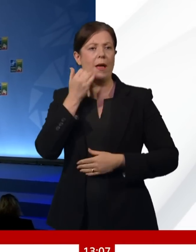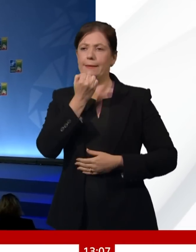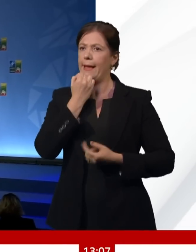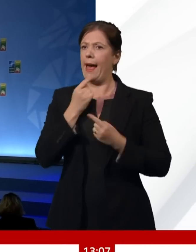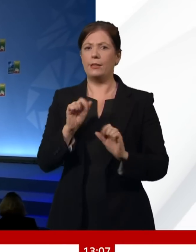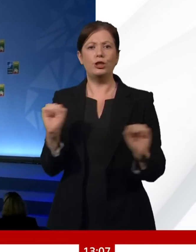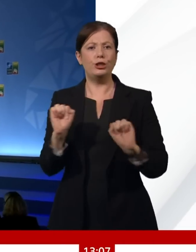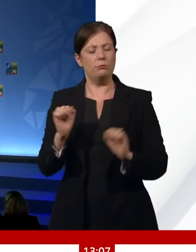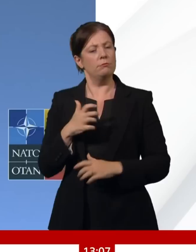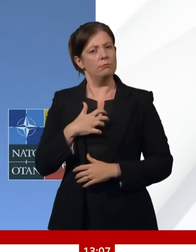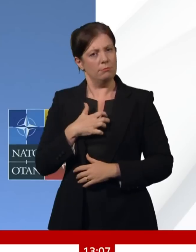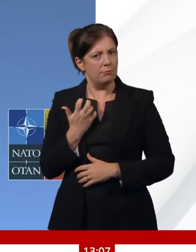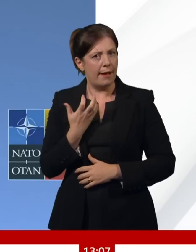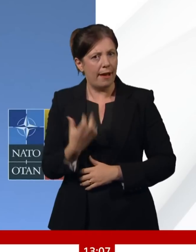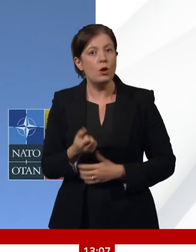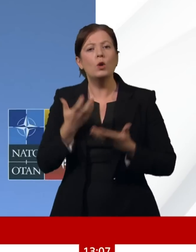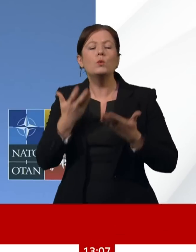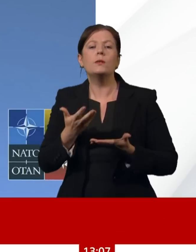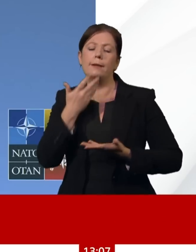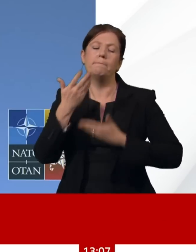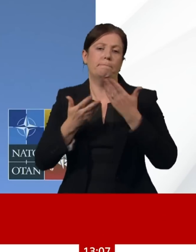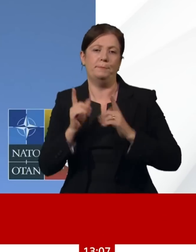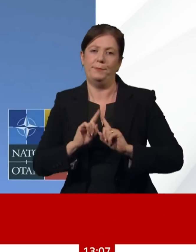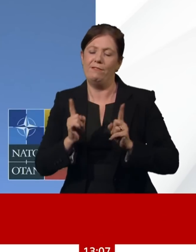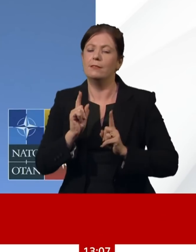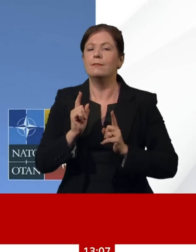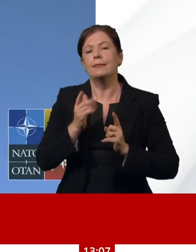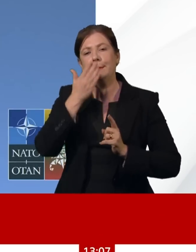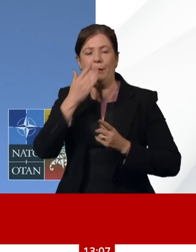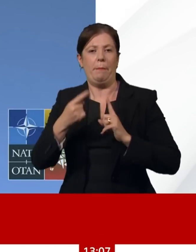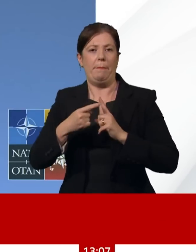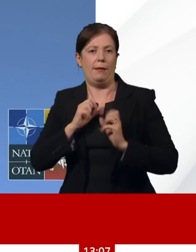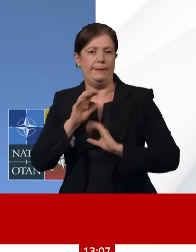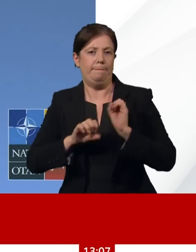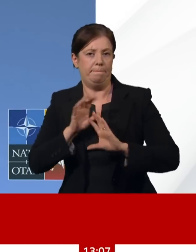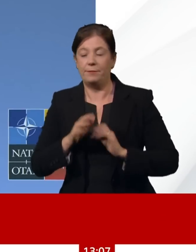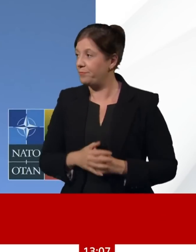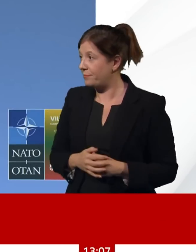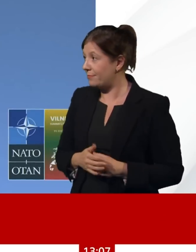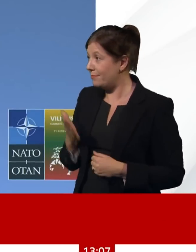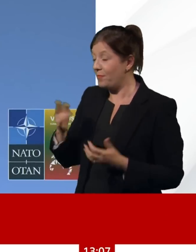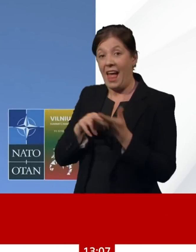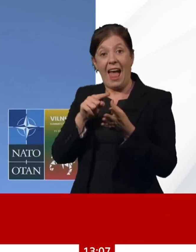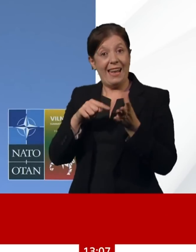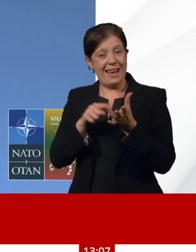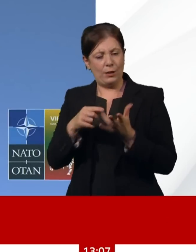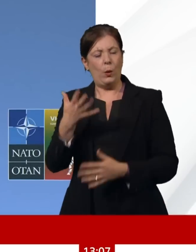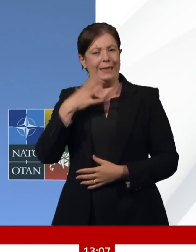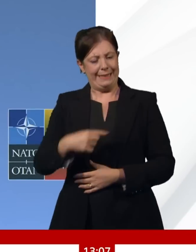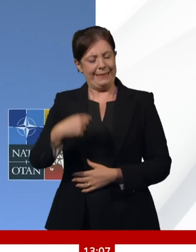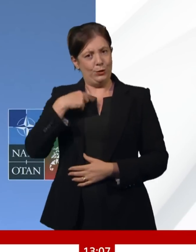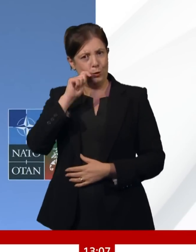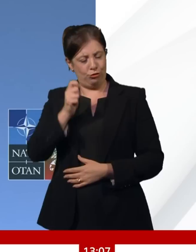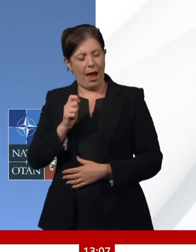sounded more optimistic. NATO needs us just as we need NATO, and I believe that this is absolutely